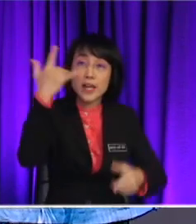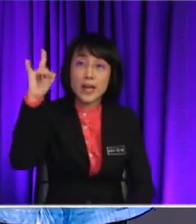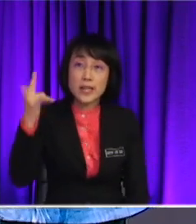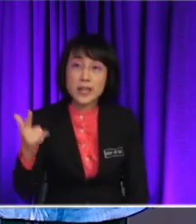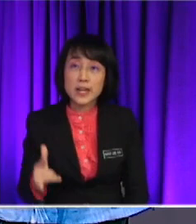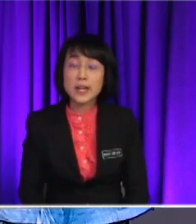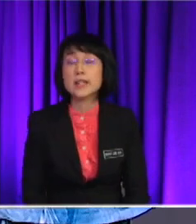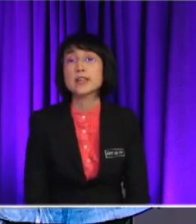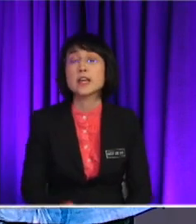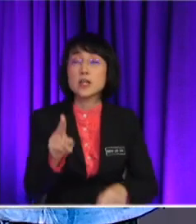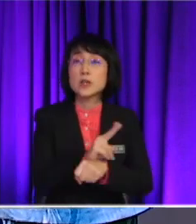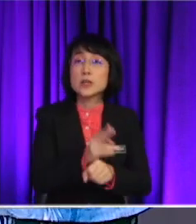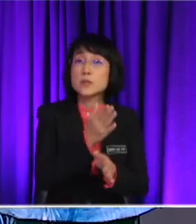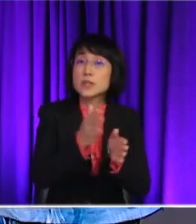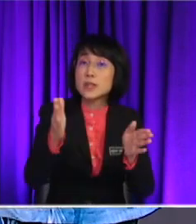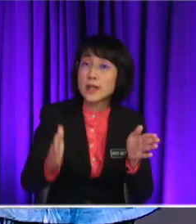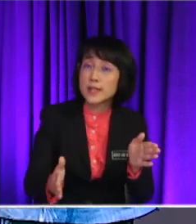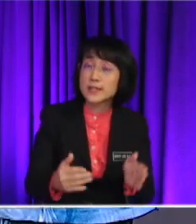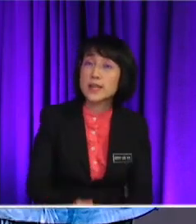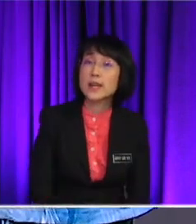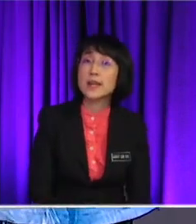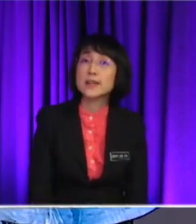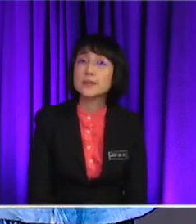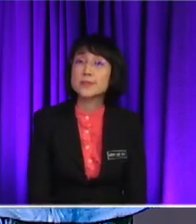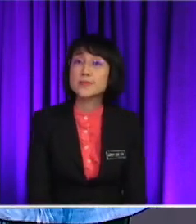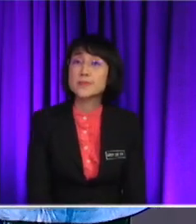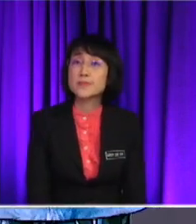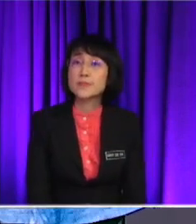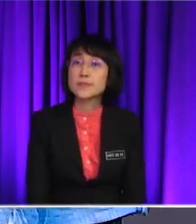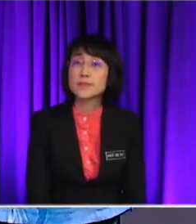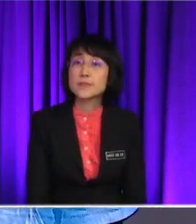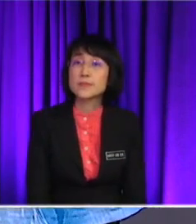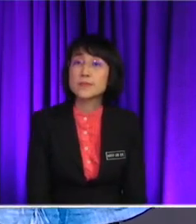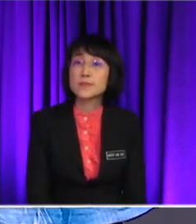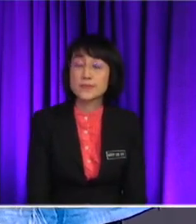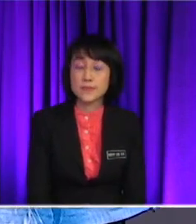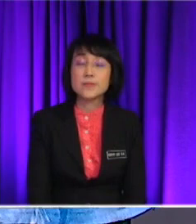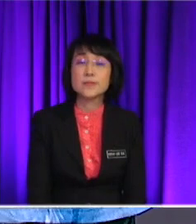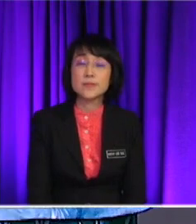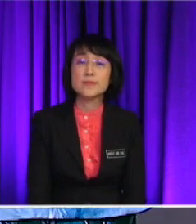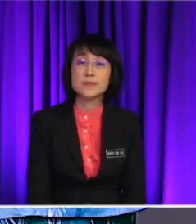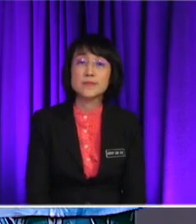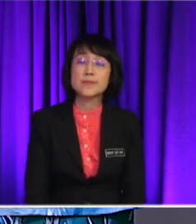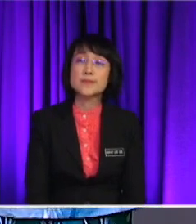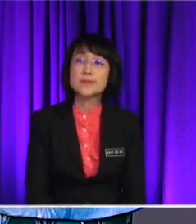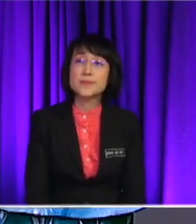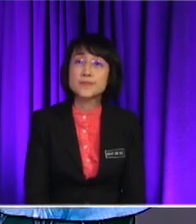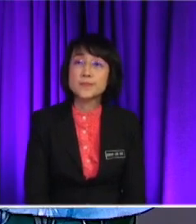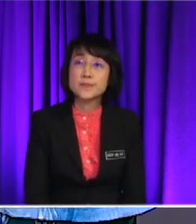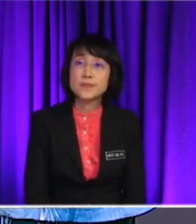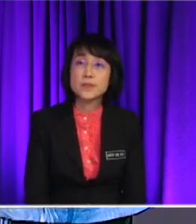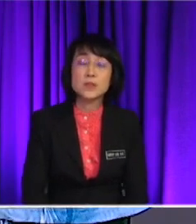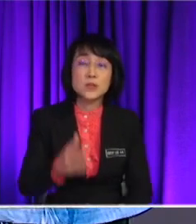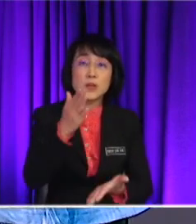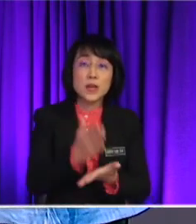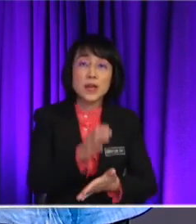besides. But remember, you don't just, you don't need to say besides that. You just use besides enough. Yeah. All right. Yeah. To end